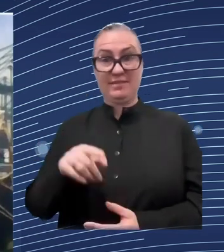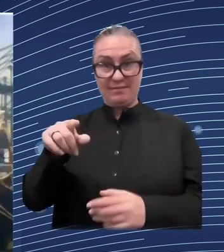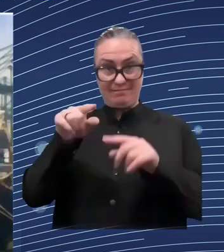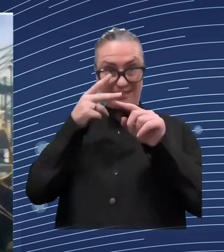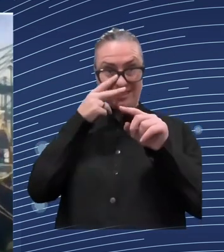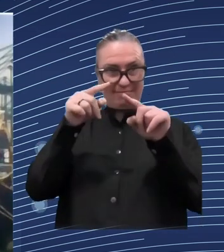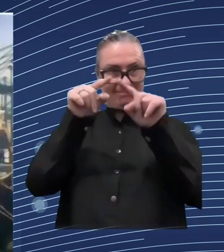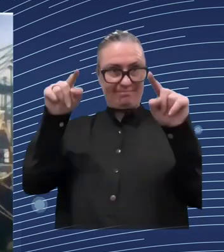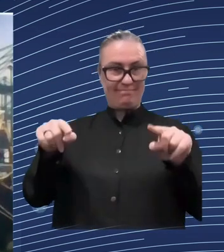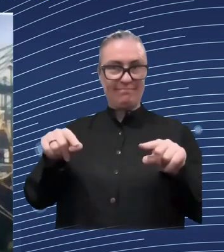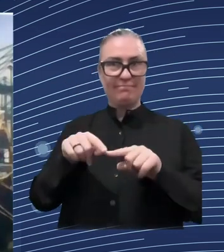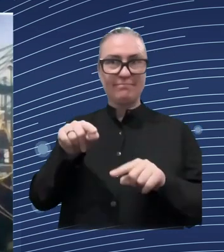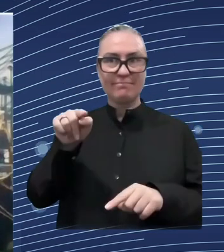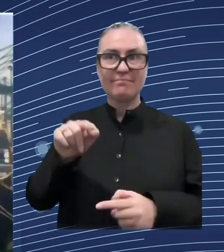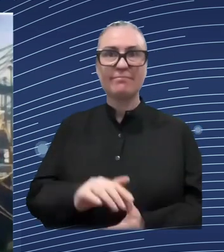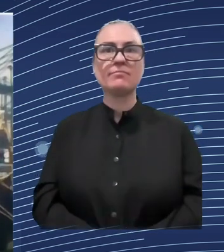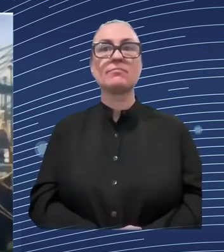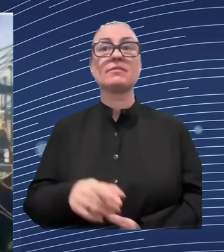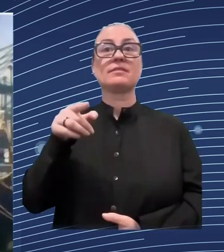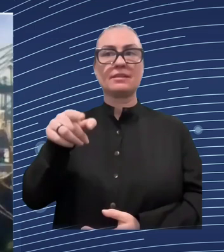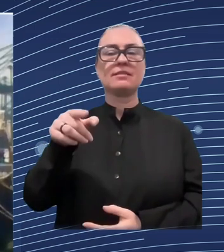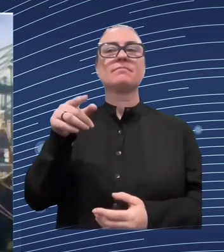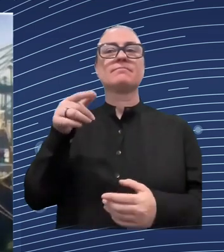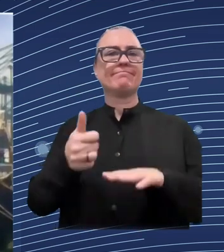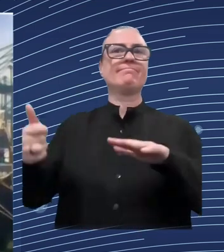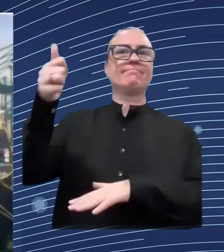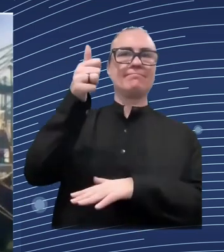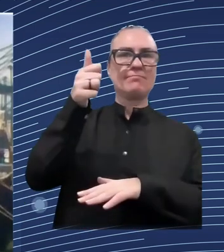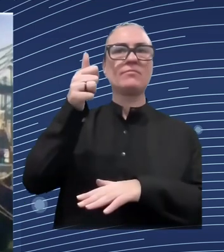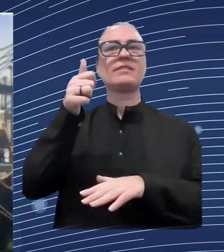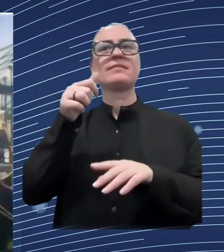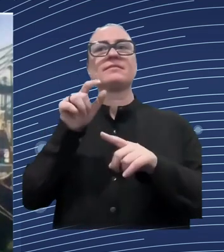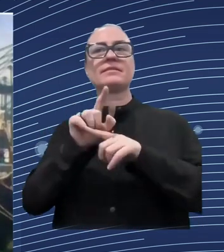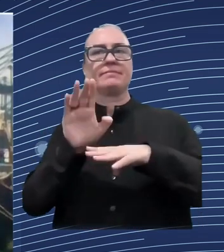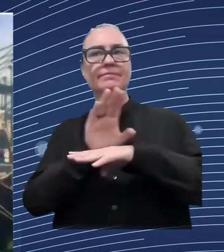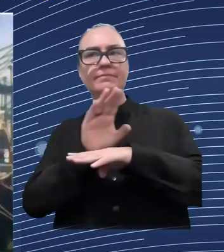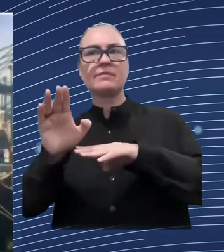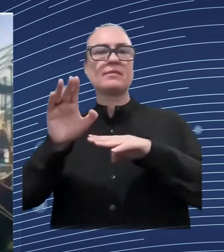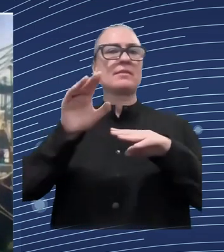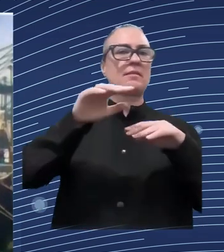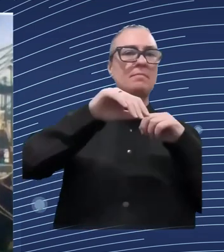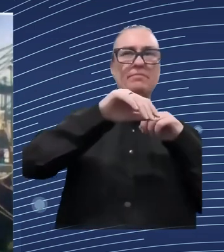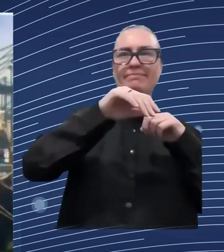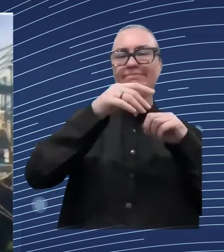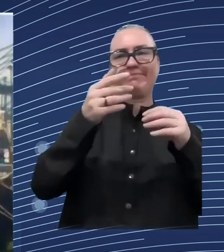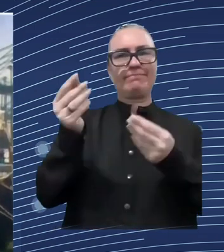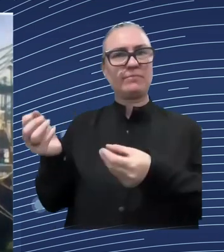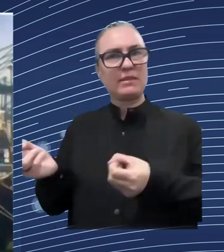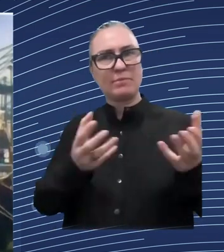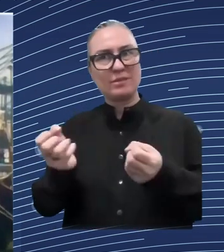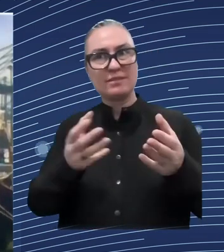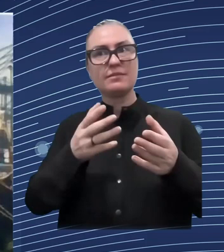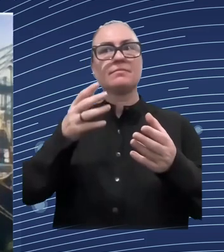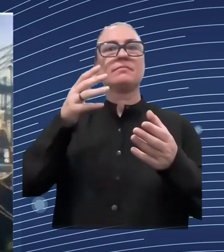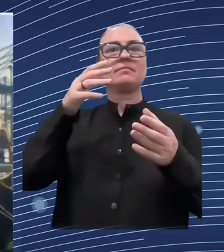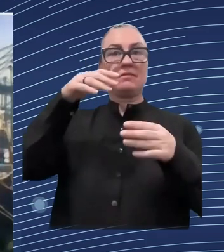capital in ukraine but also the central importance of investing in skills and people um at this time uh for the war effort